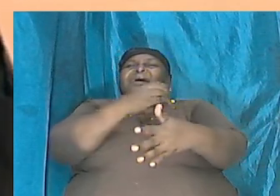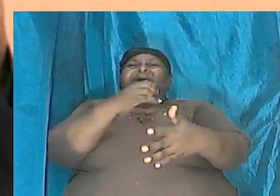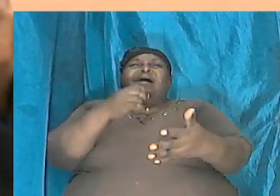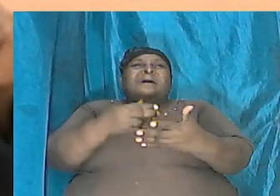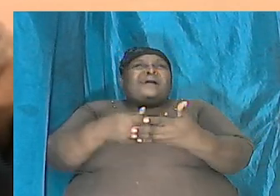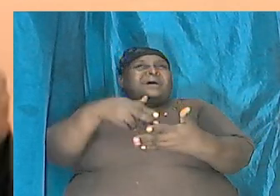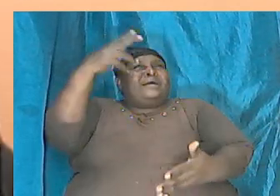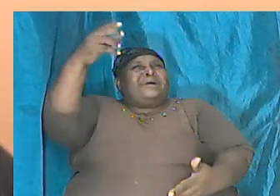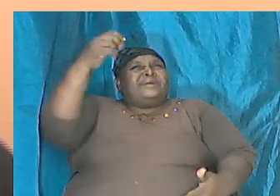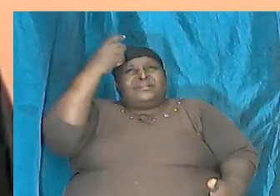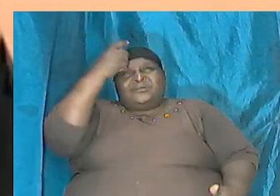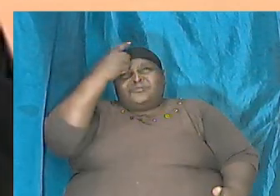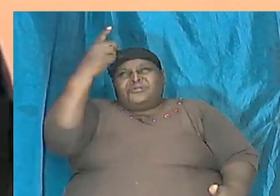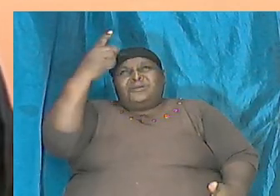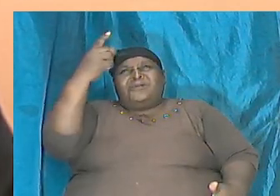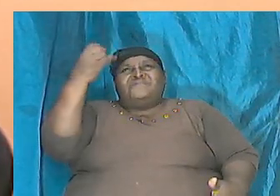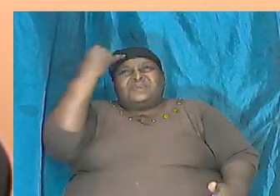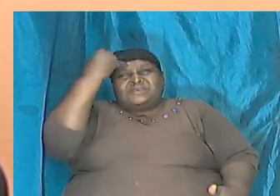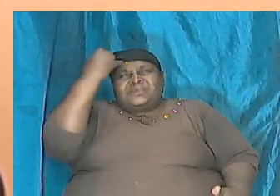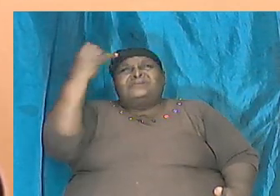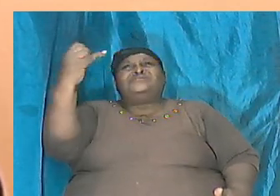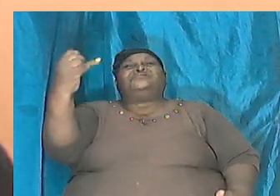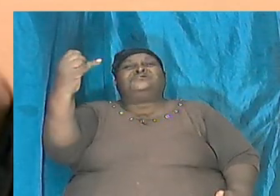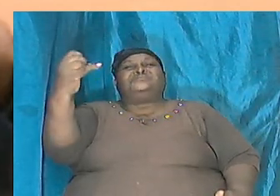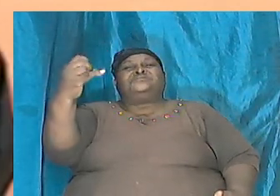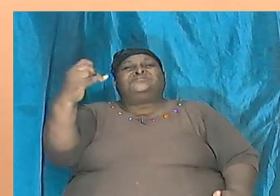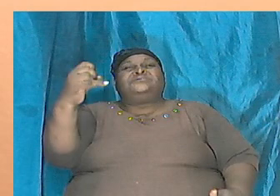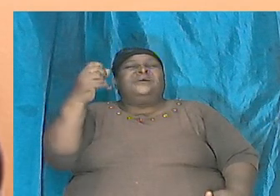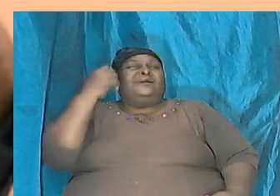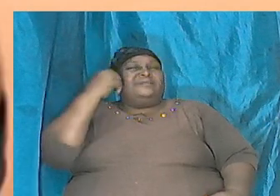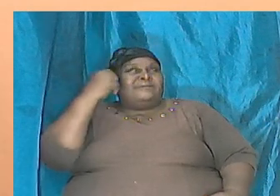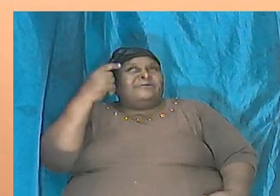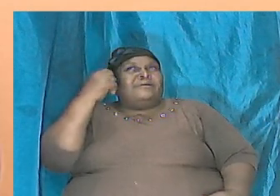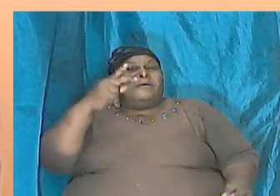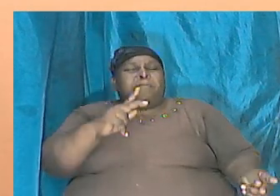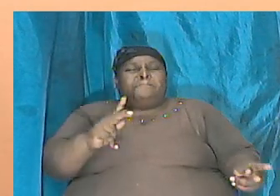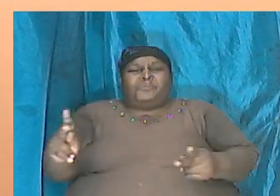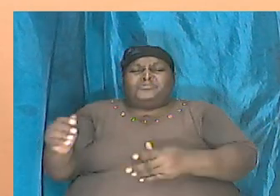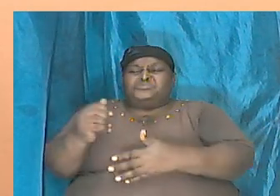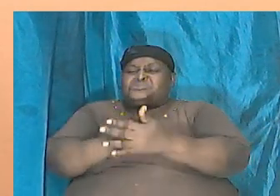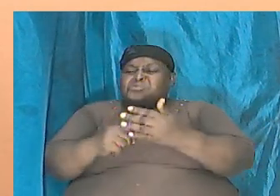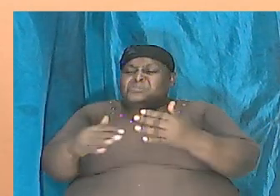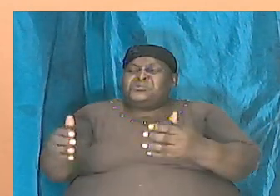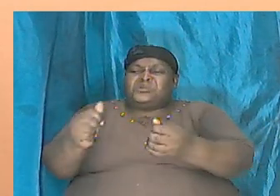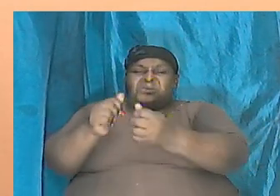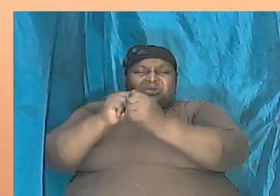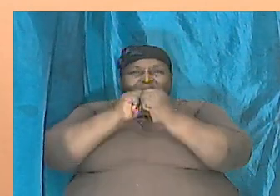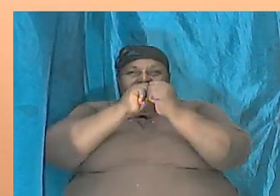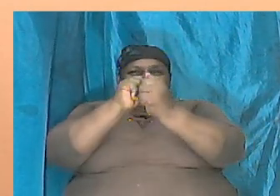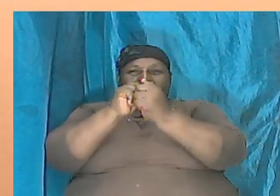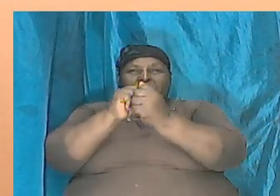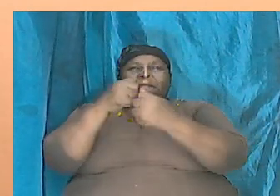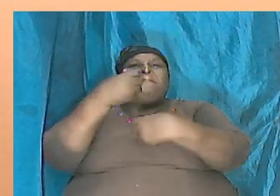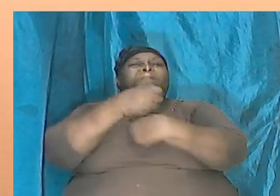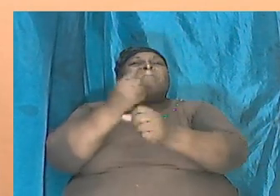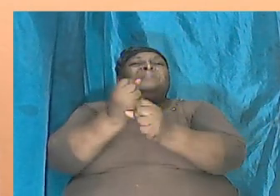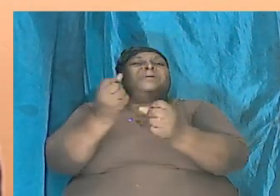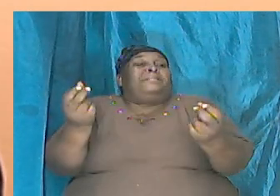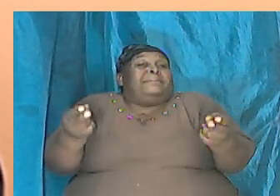intelligence and understanding to put something together like this to make it happen.